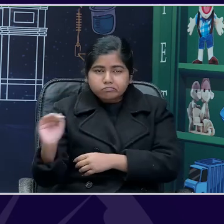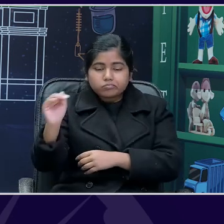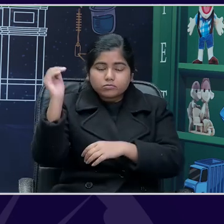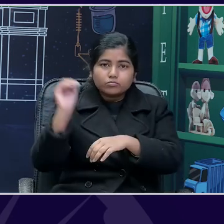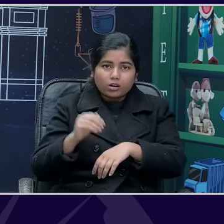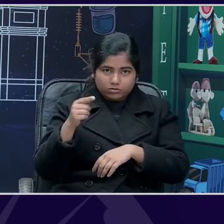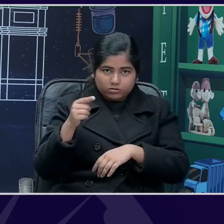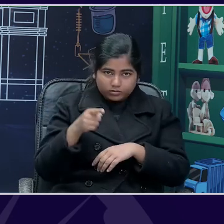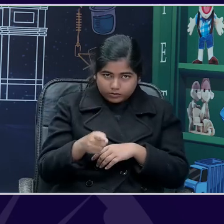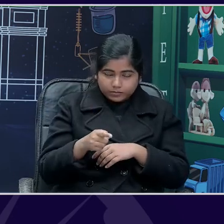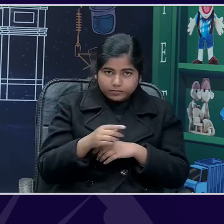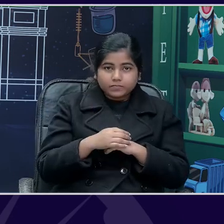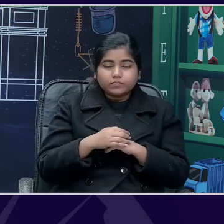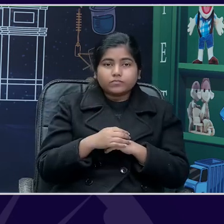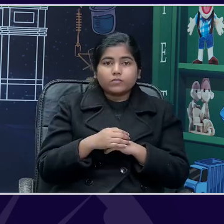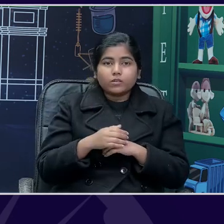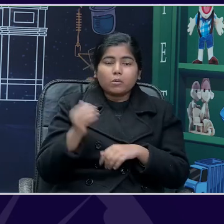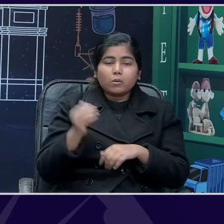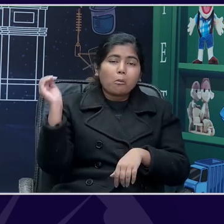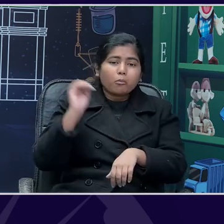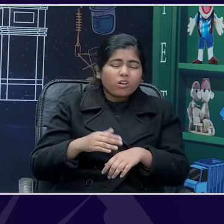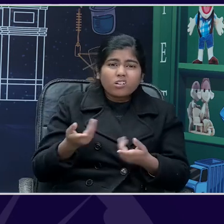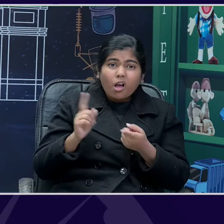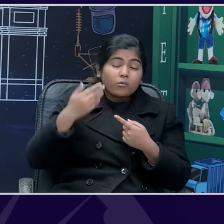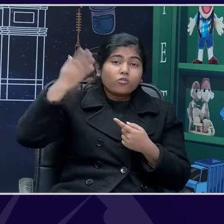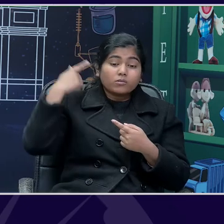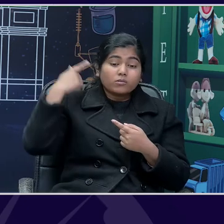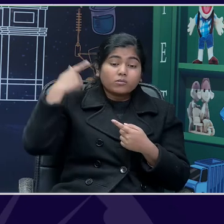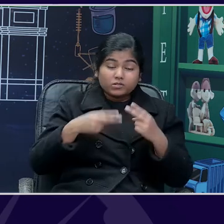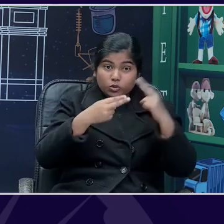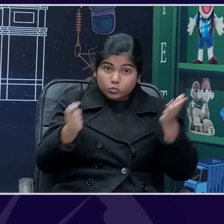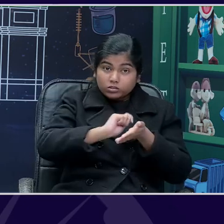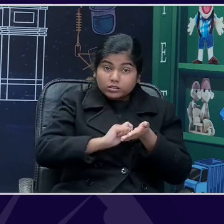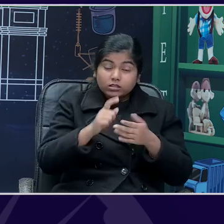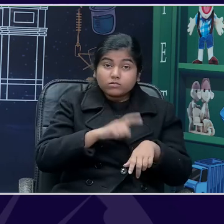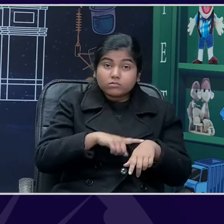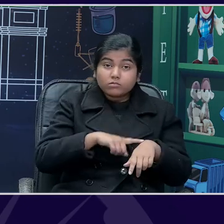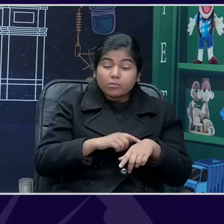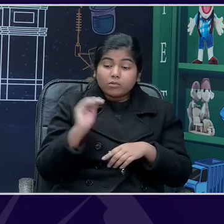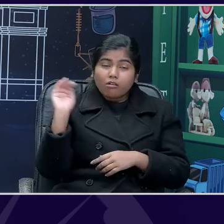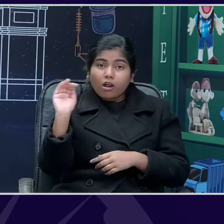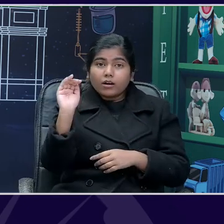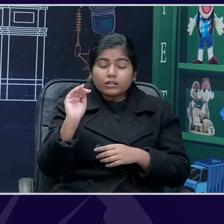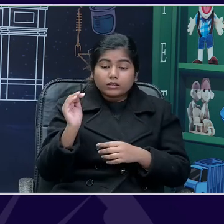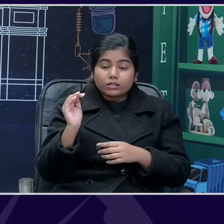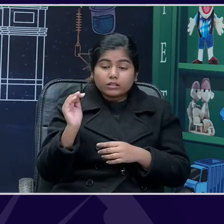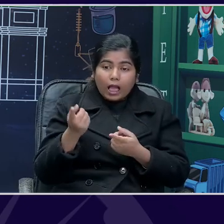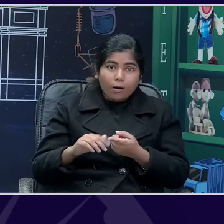rattlesnake. And in the days, when this story was written, when the rattlesnake bite